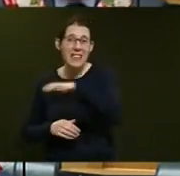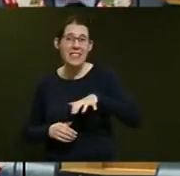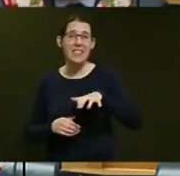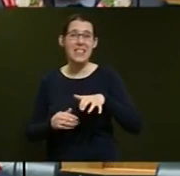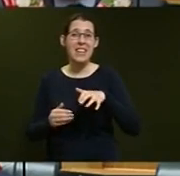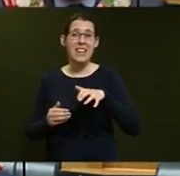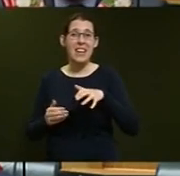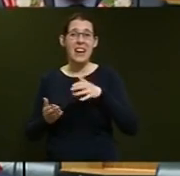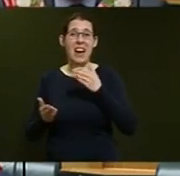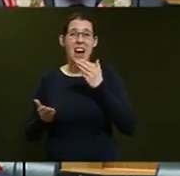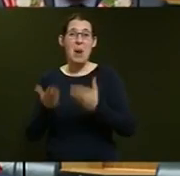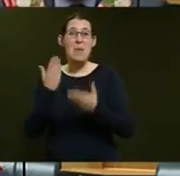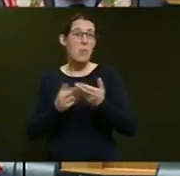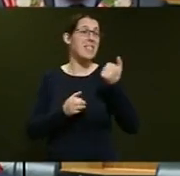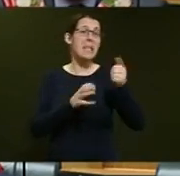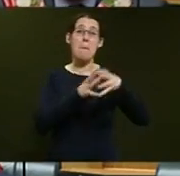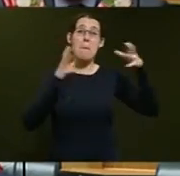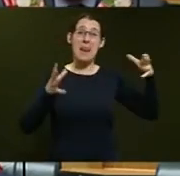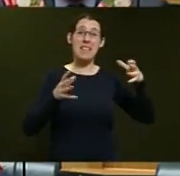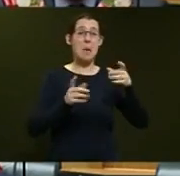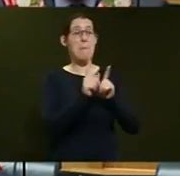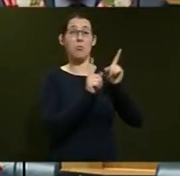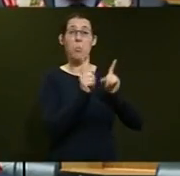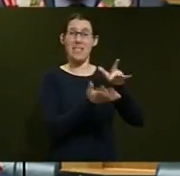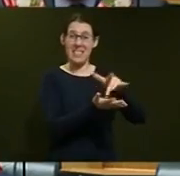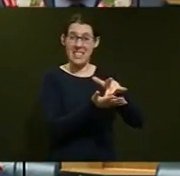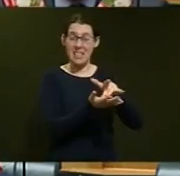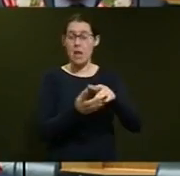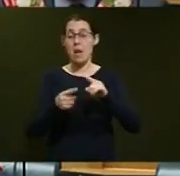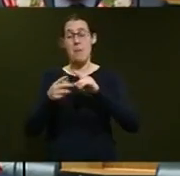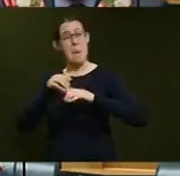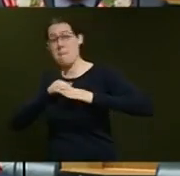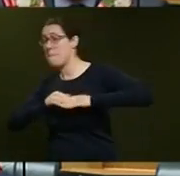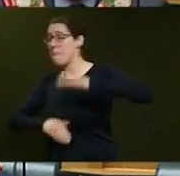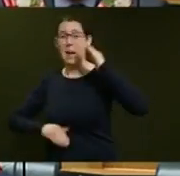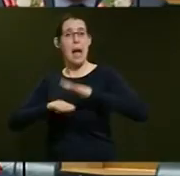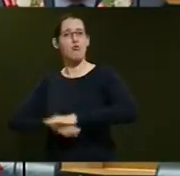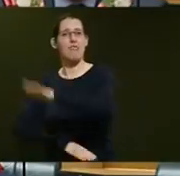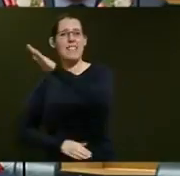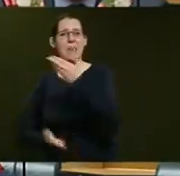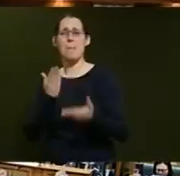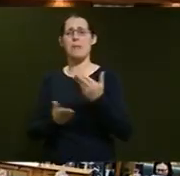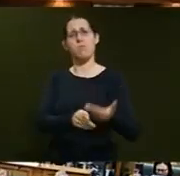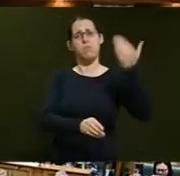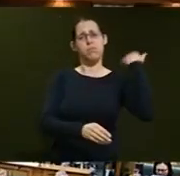going into the six biggest metropolitan centres, a bigger increase than we ever saw under the former Government.